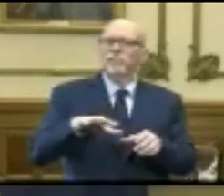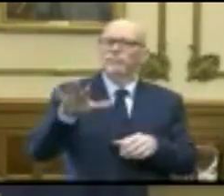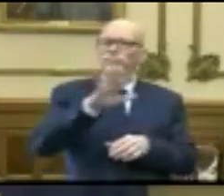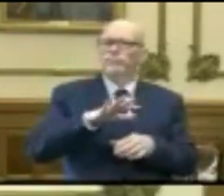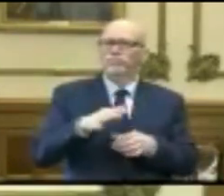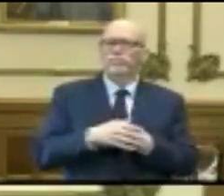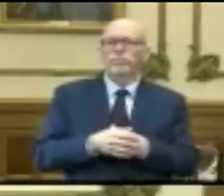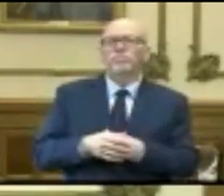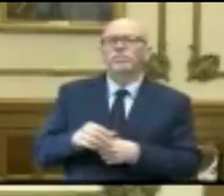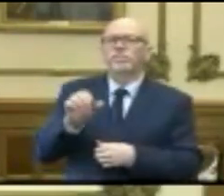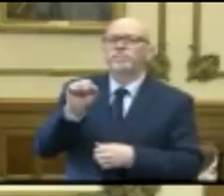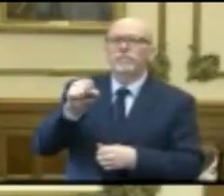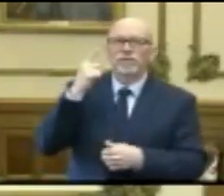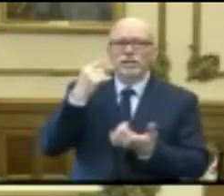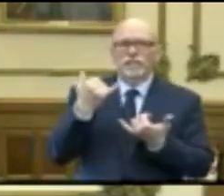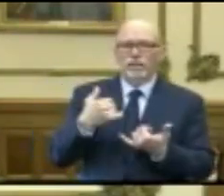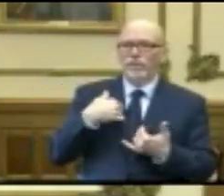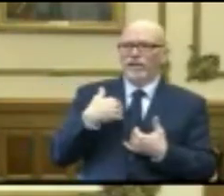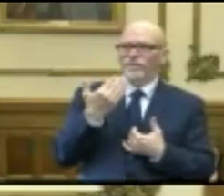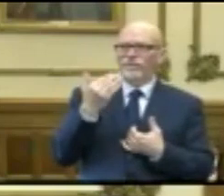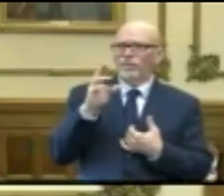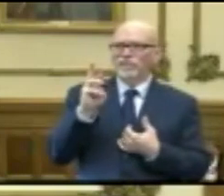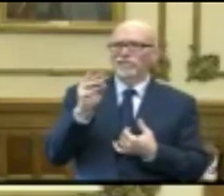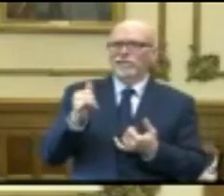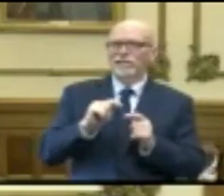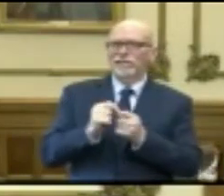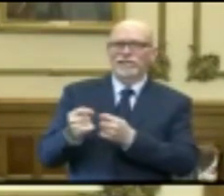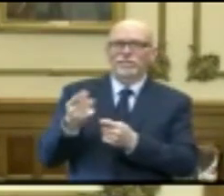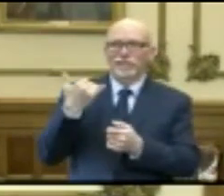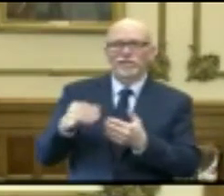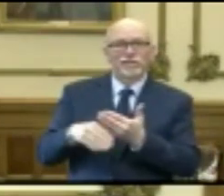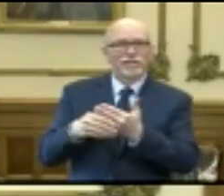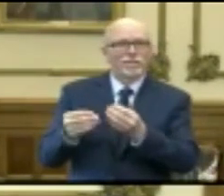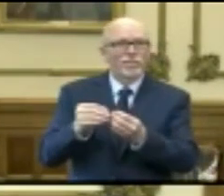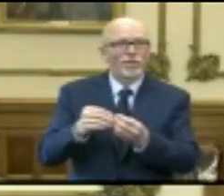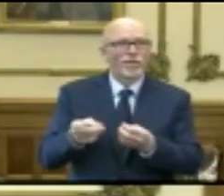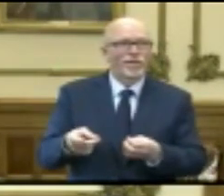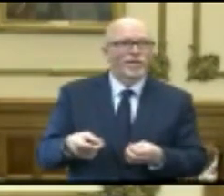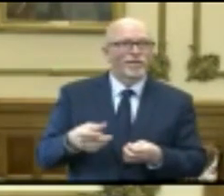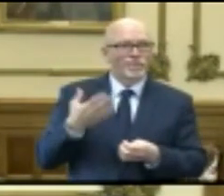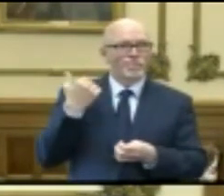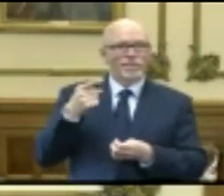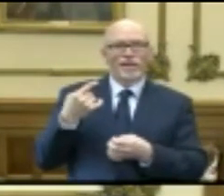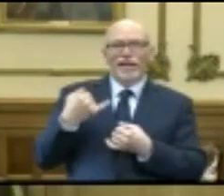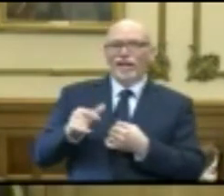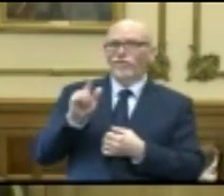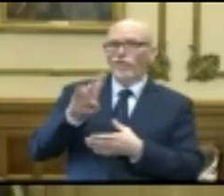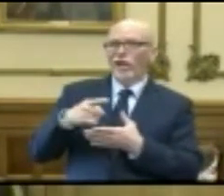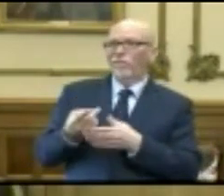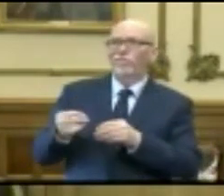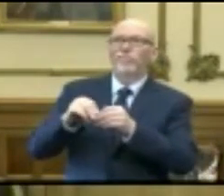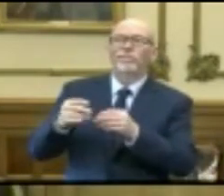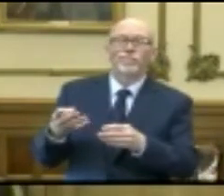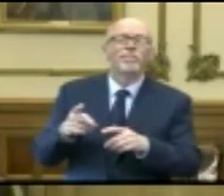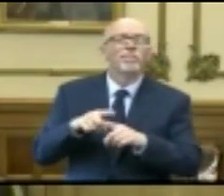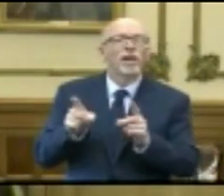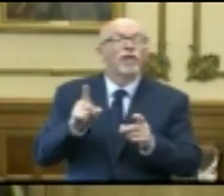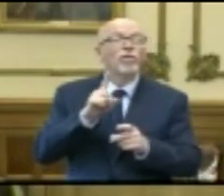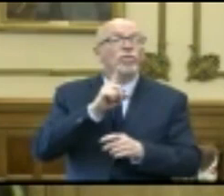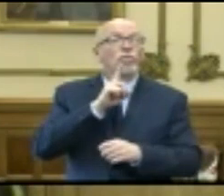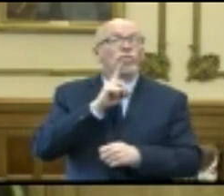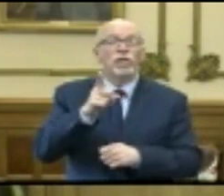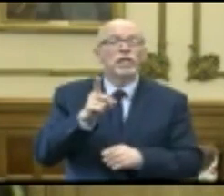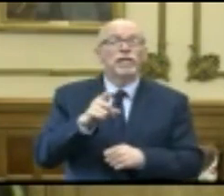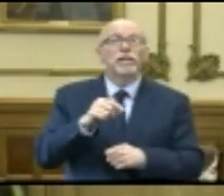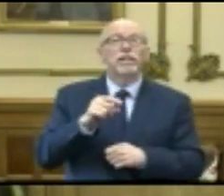specifically. Yeah, I think we're actually up to 15 or 16 now, Governor, because it's growing. But realistically, again,